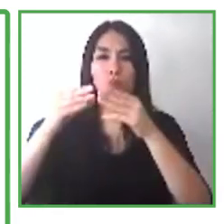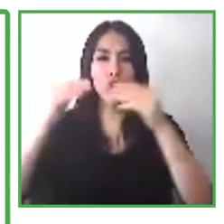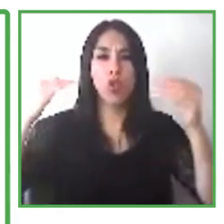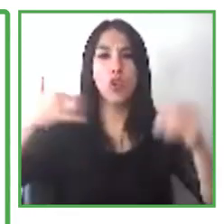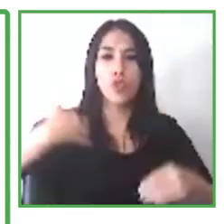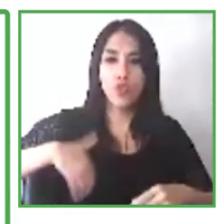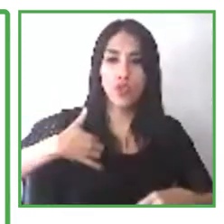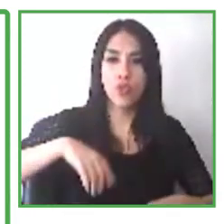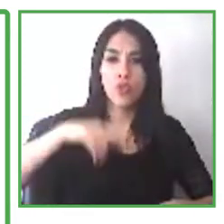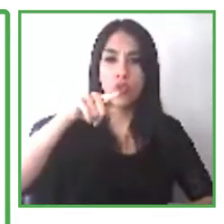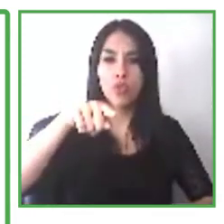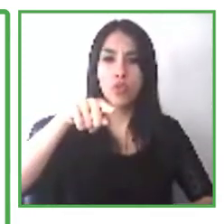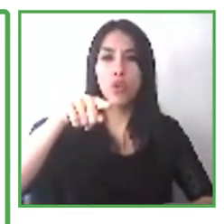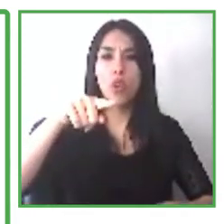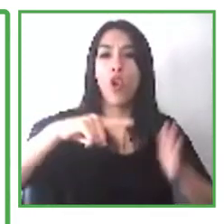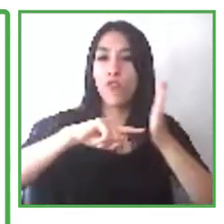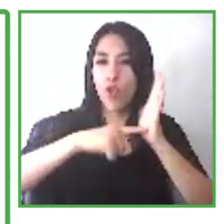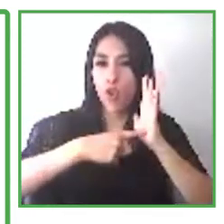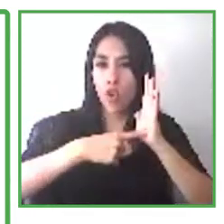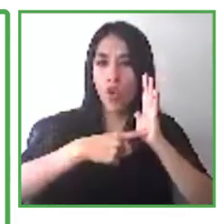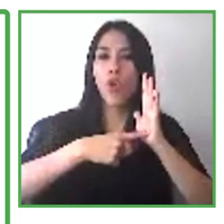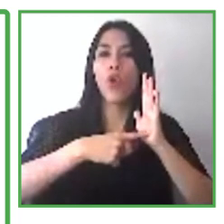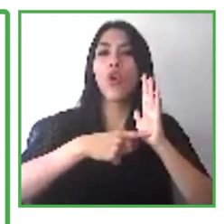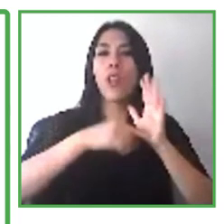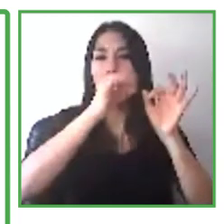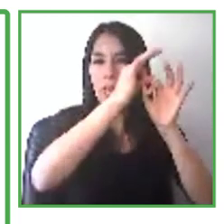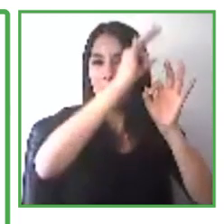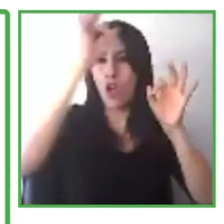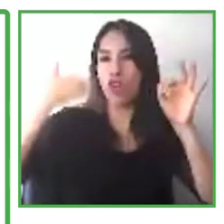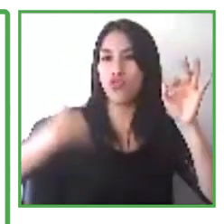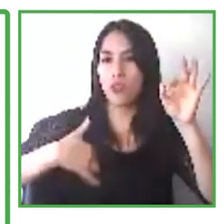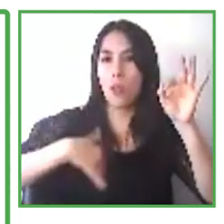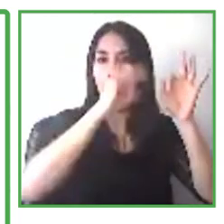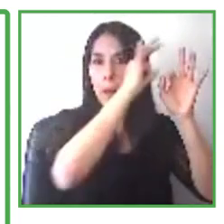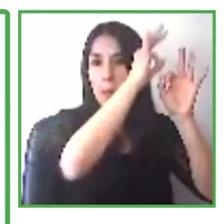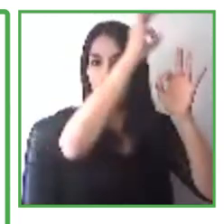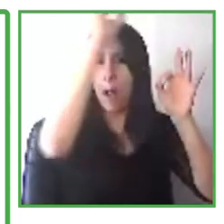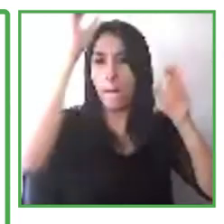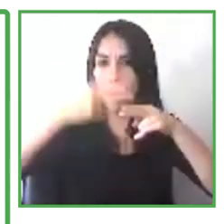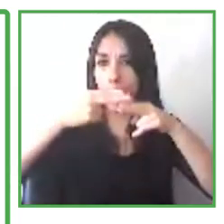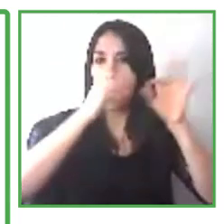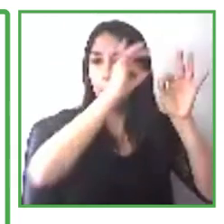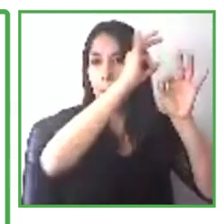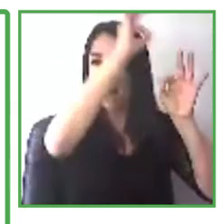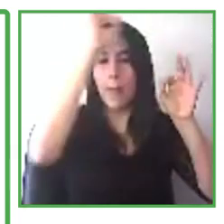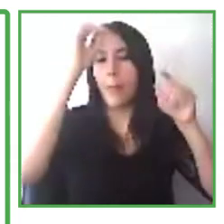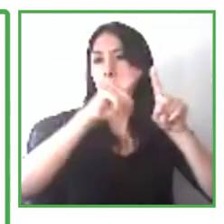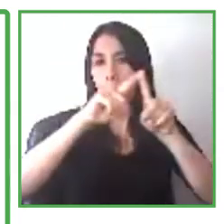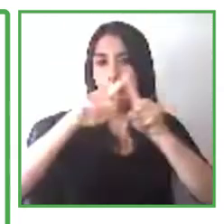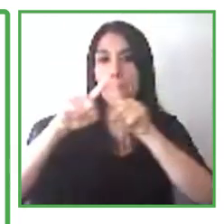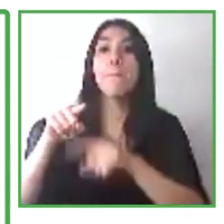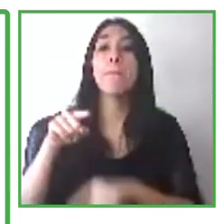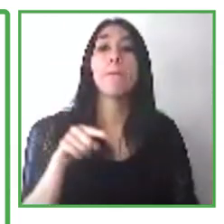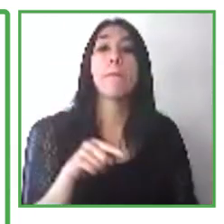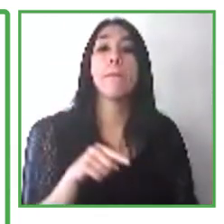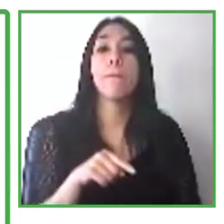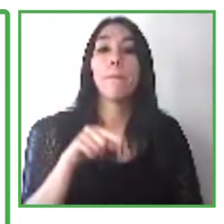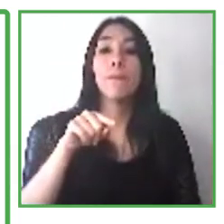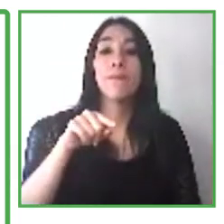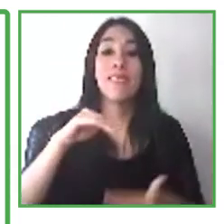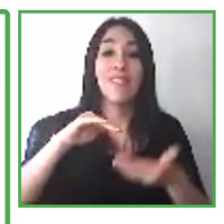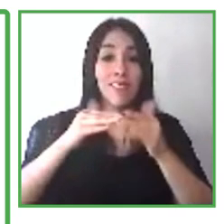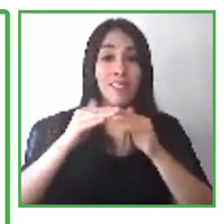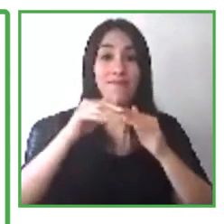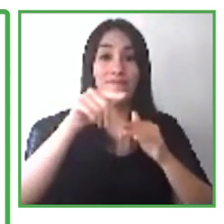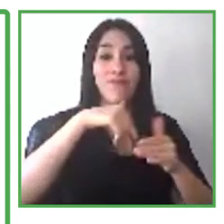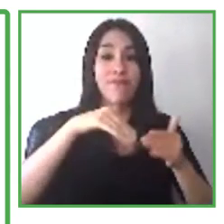we have impacted a number of people. Only focused on those with disabilities, we have reached about 200 visits.